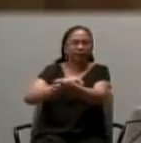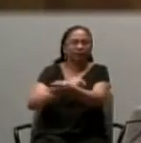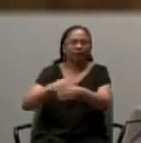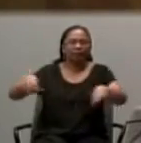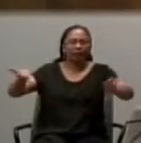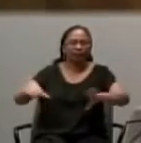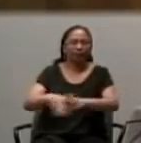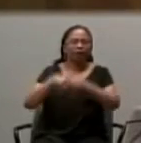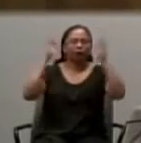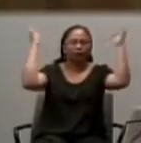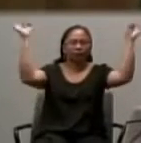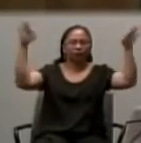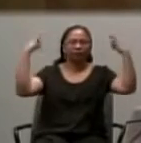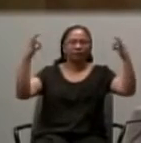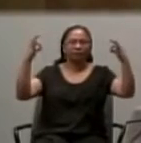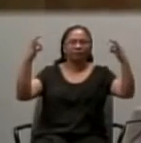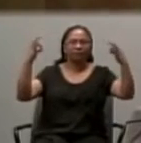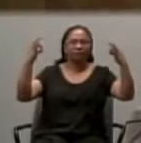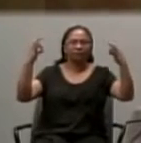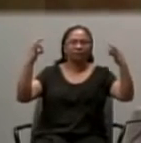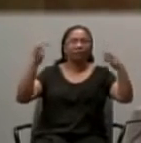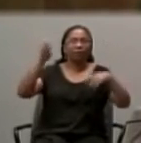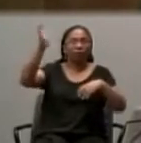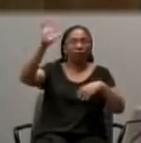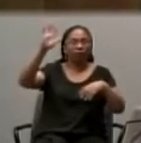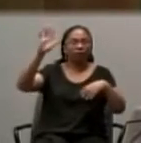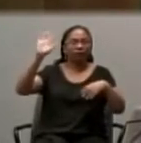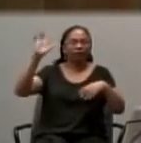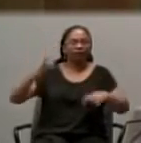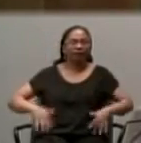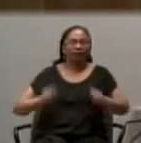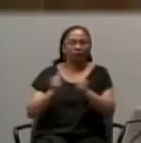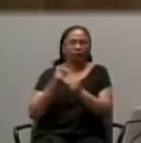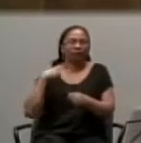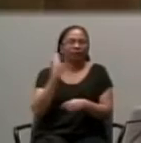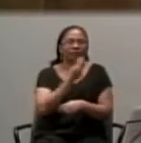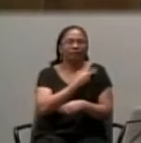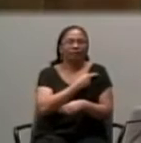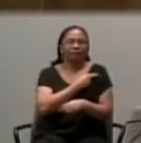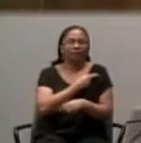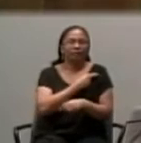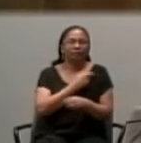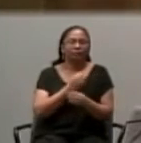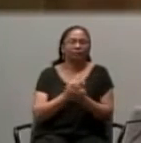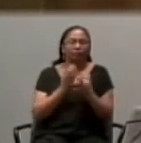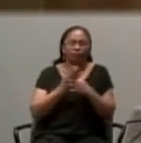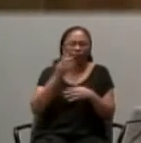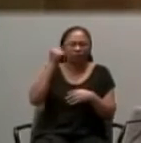And to life with God, understood in terms of marriage.